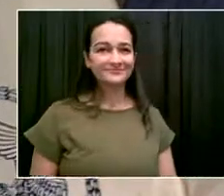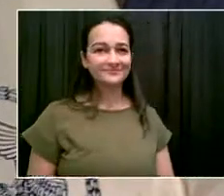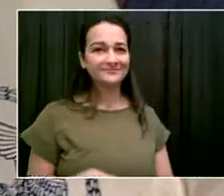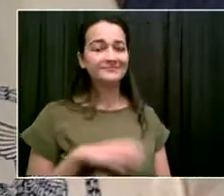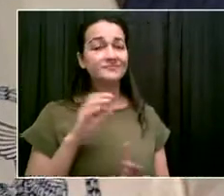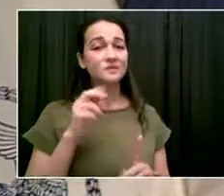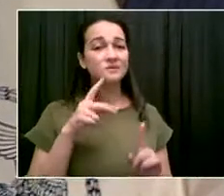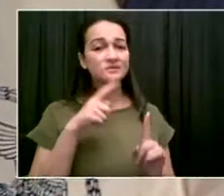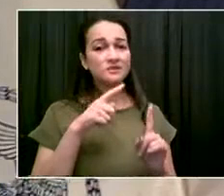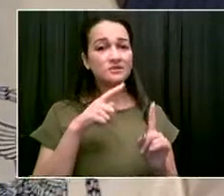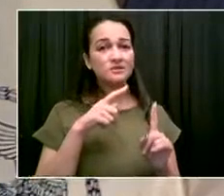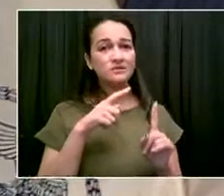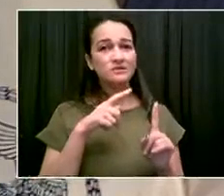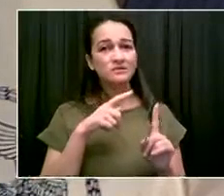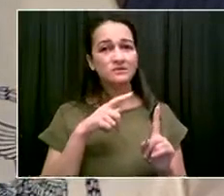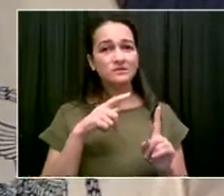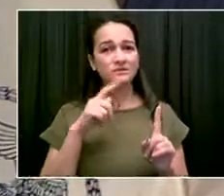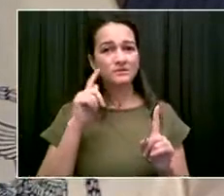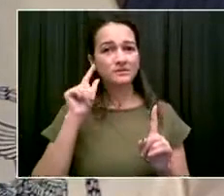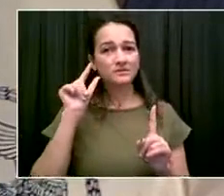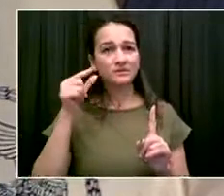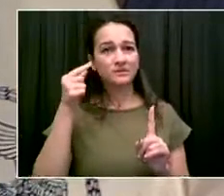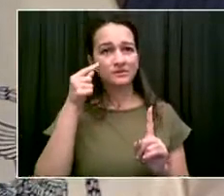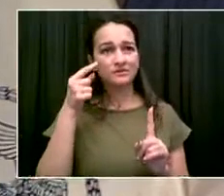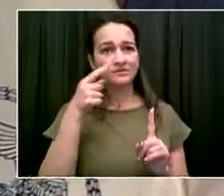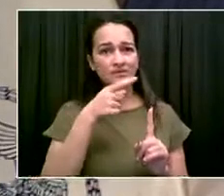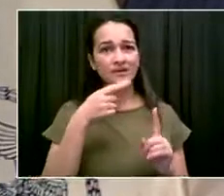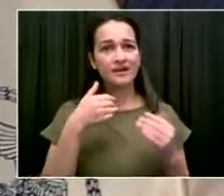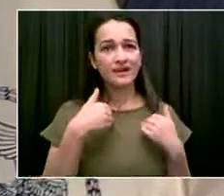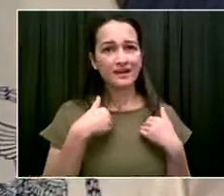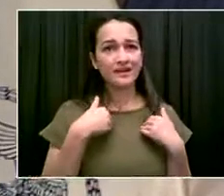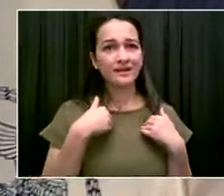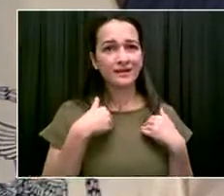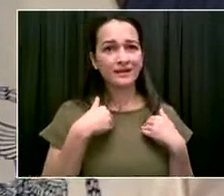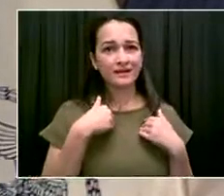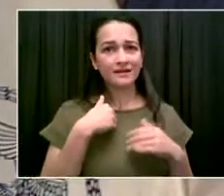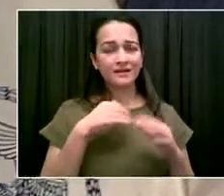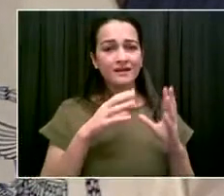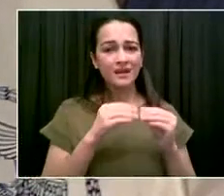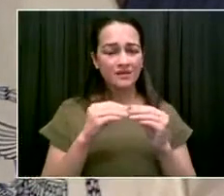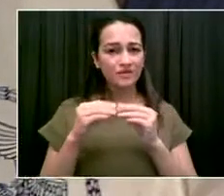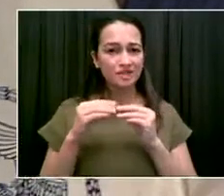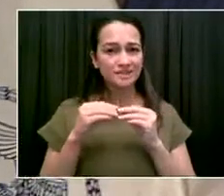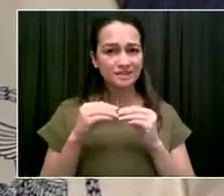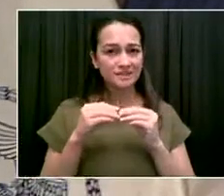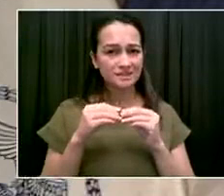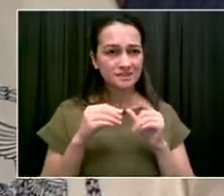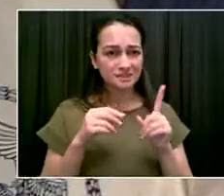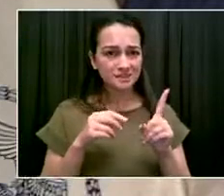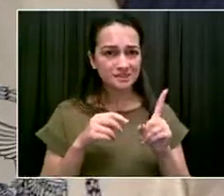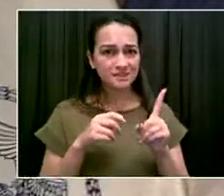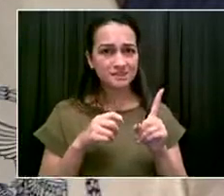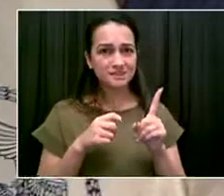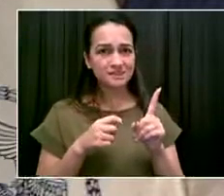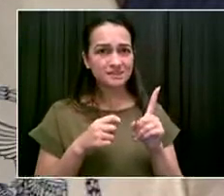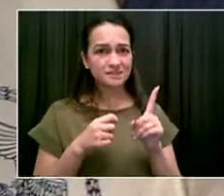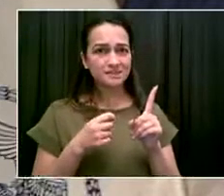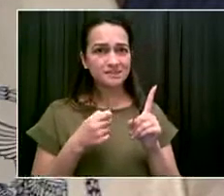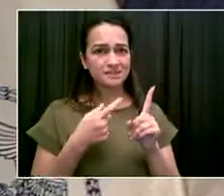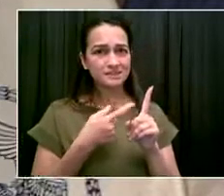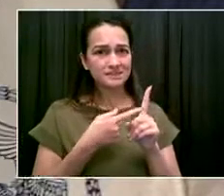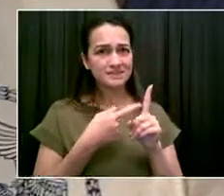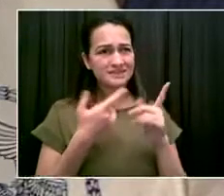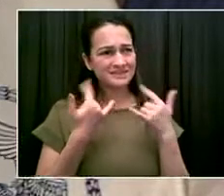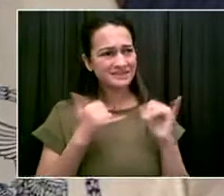and he did not have Lieutenant Governor Hochul present. And he said he's still the governor and still in charge. Do you think he should have included